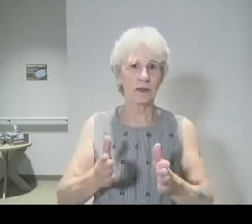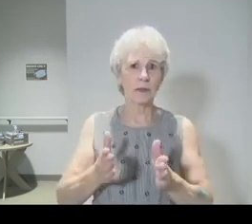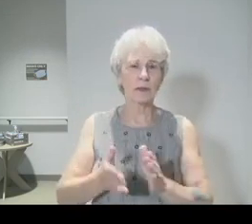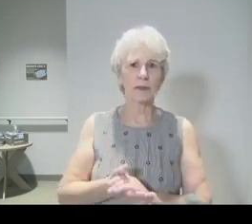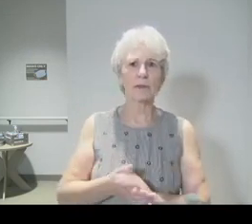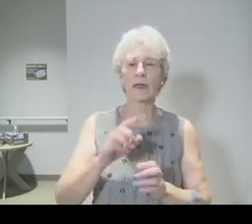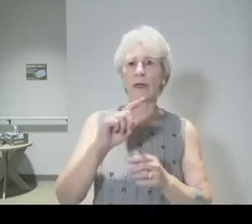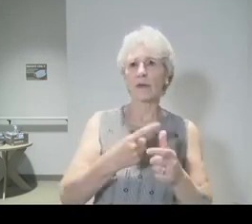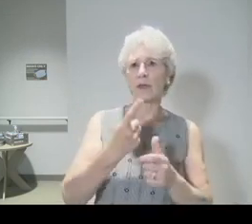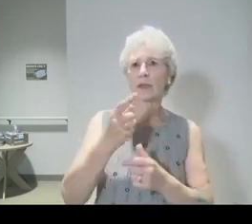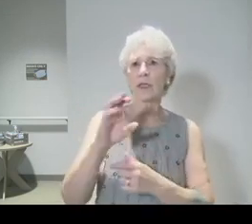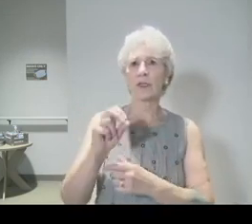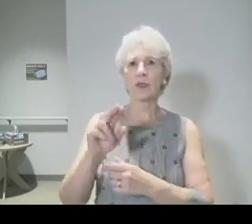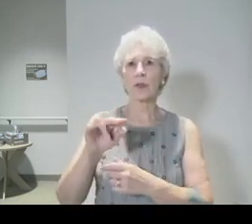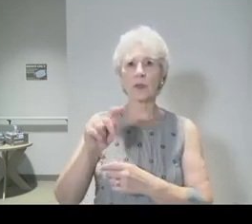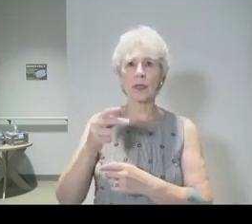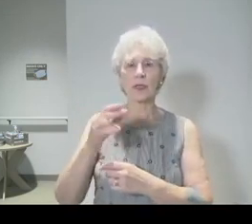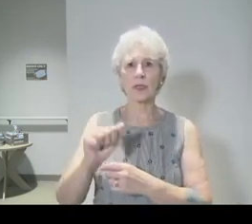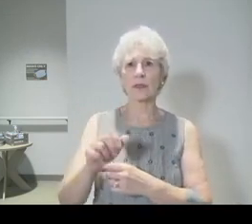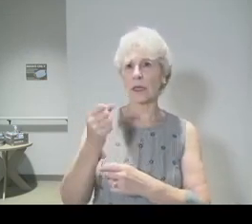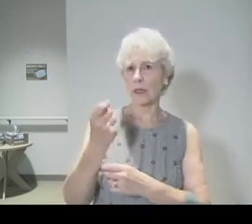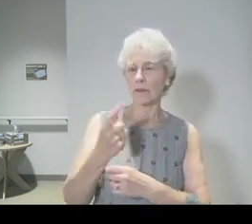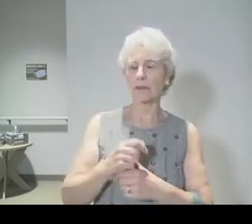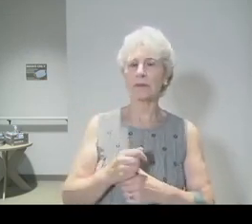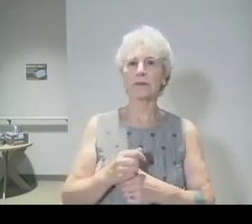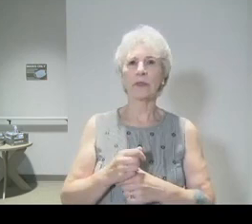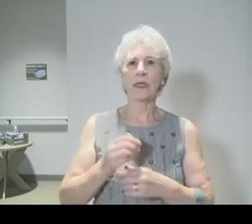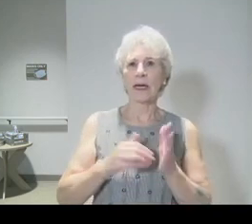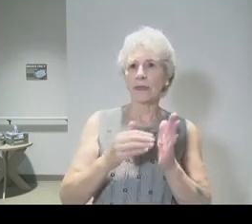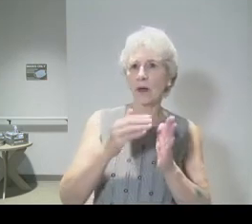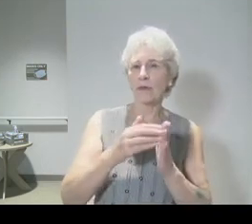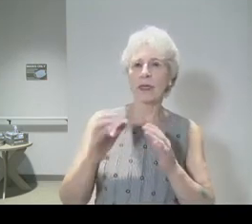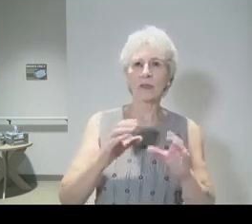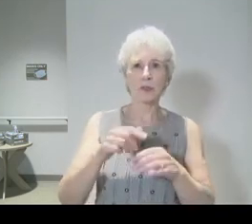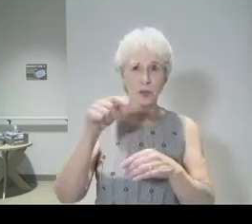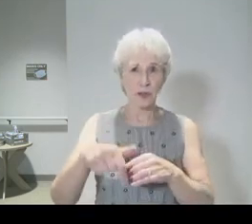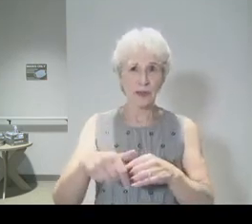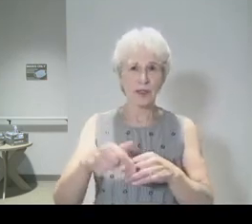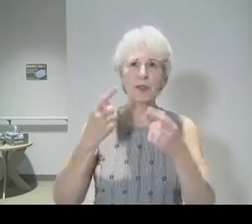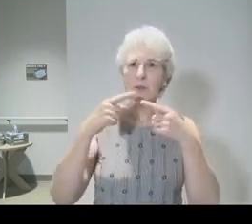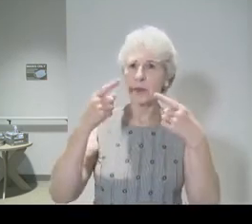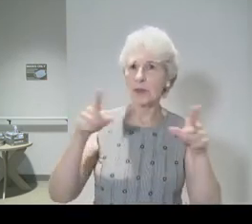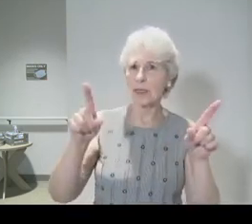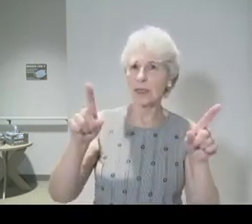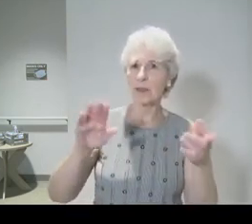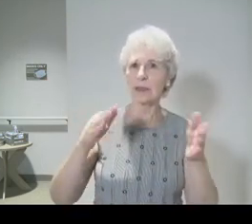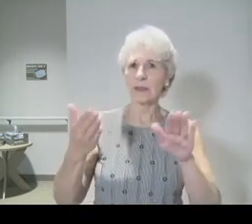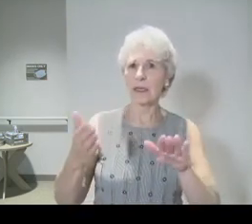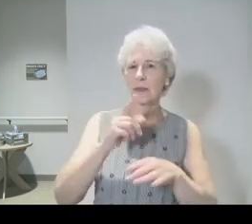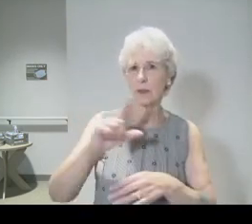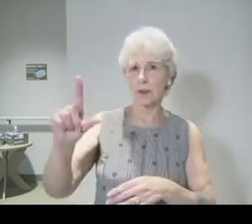1 Corinthians 11, 26 adds, For as often as you eat this bread and you drink this cup, you do proclaim the Lord's death until